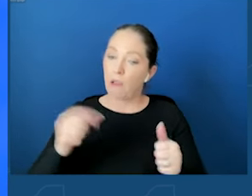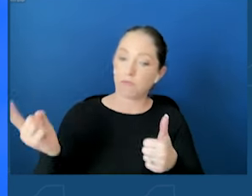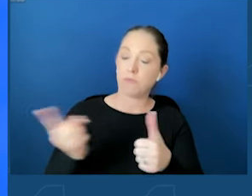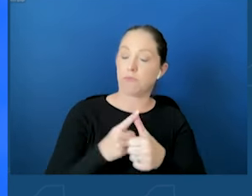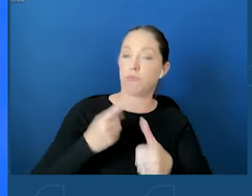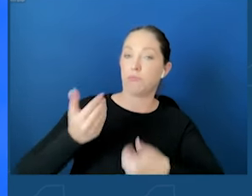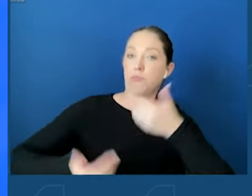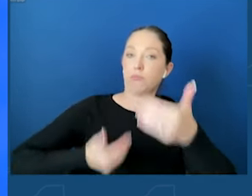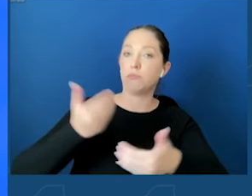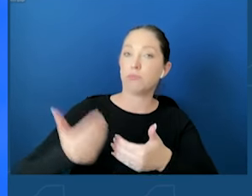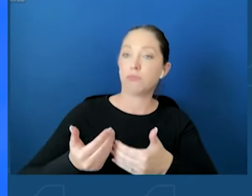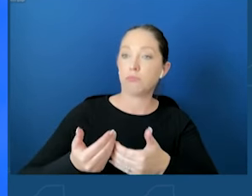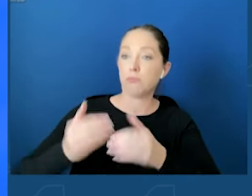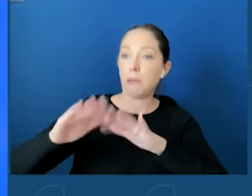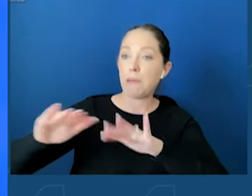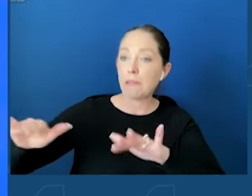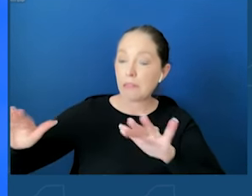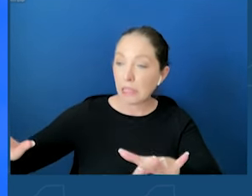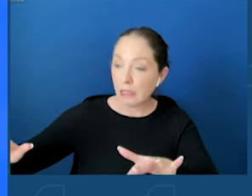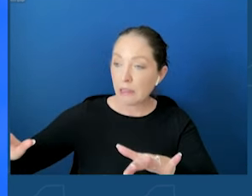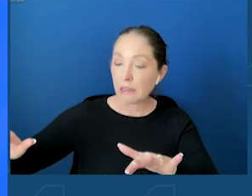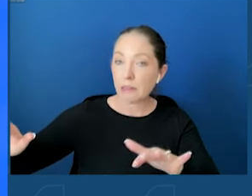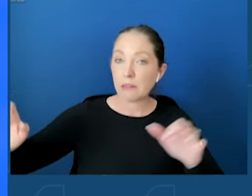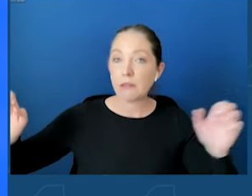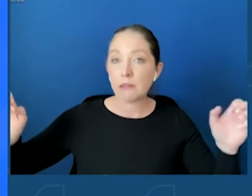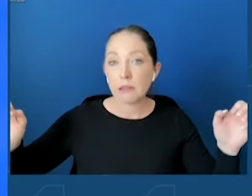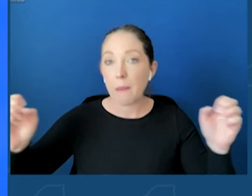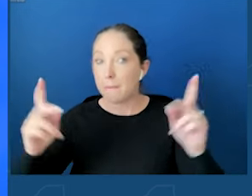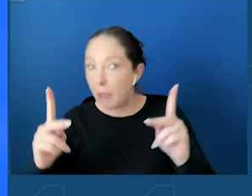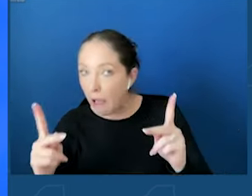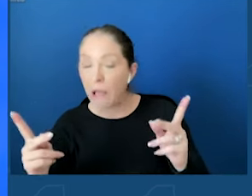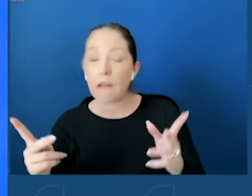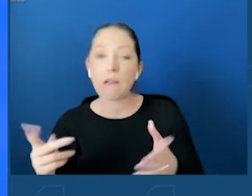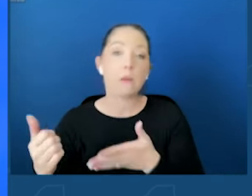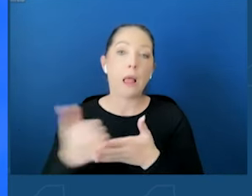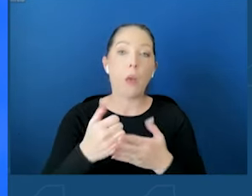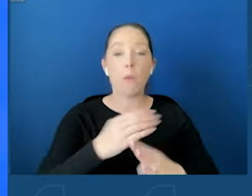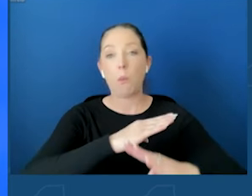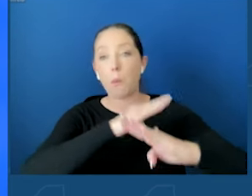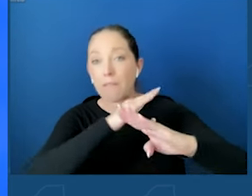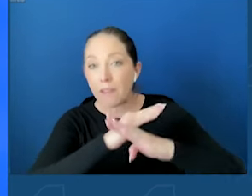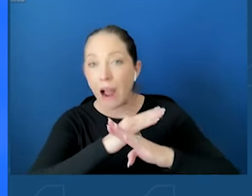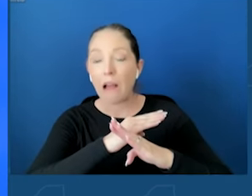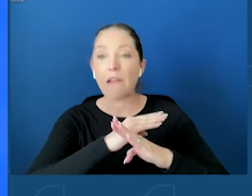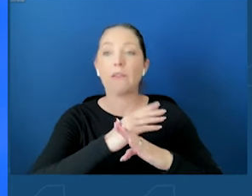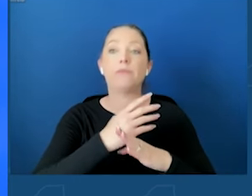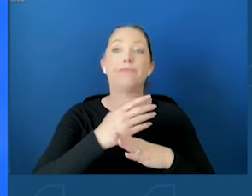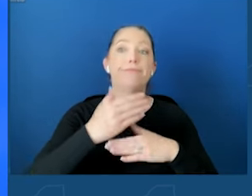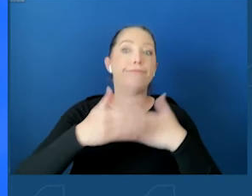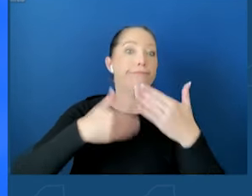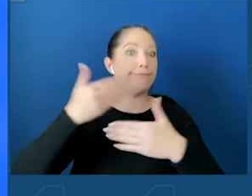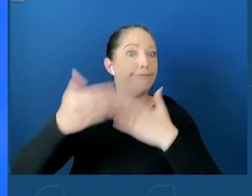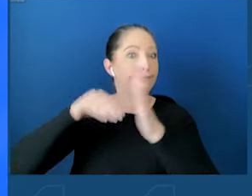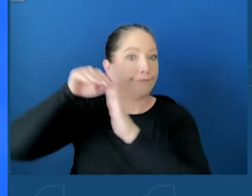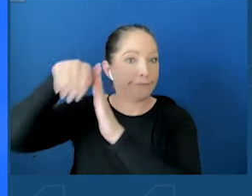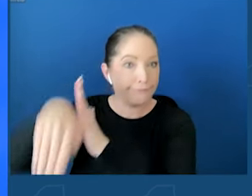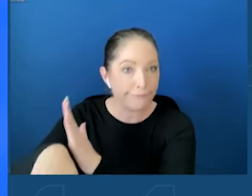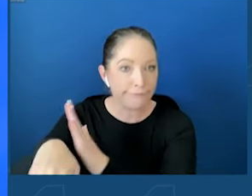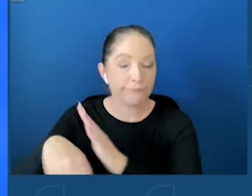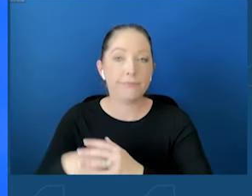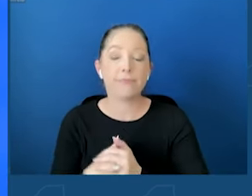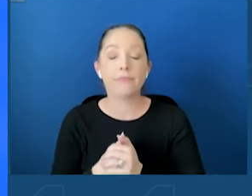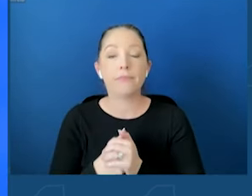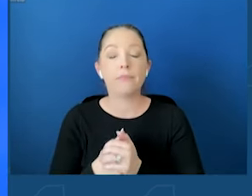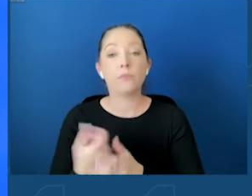and preventing more from falling into the abyss. If we can have some control over these sophisticated